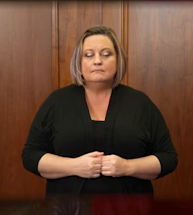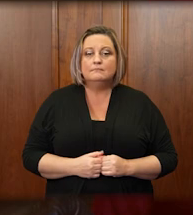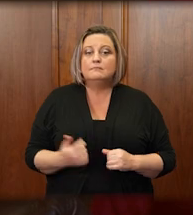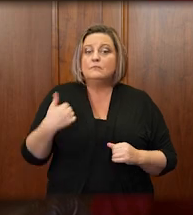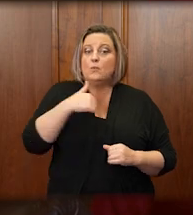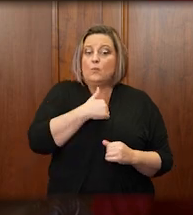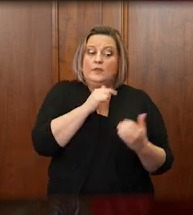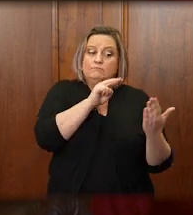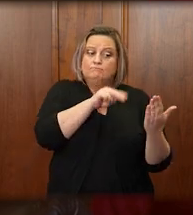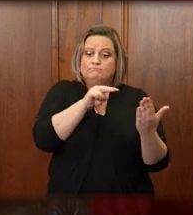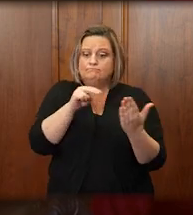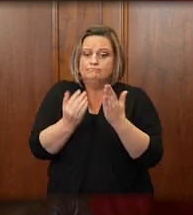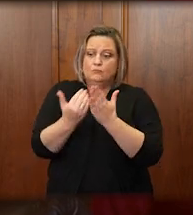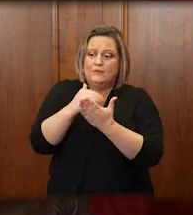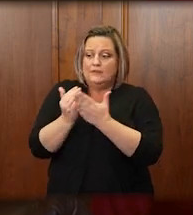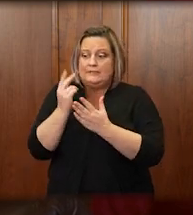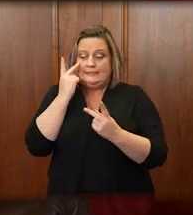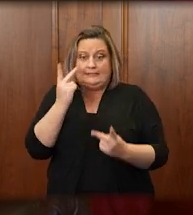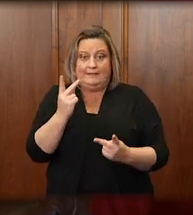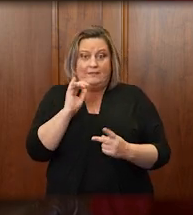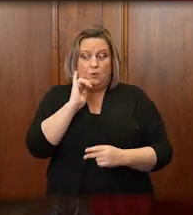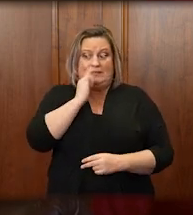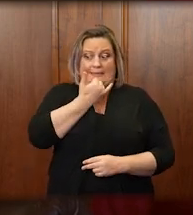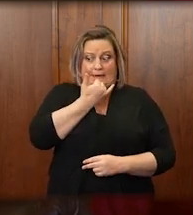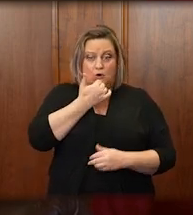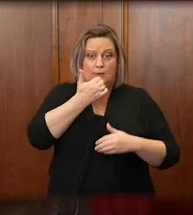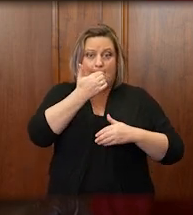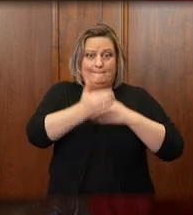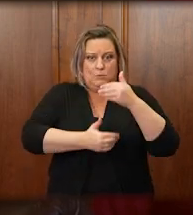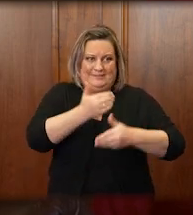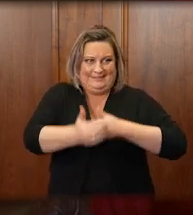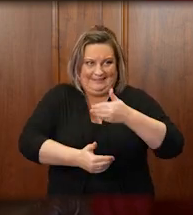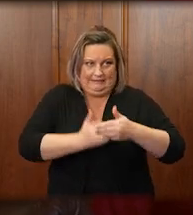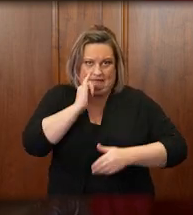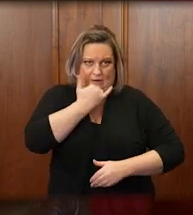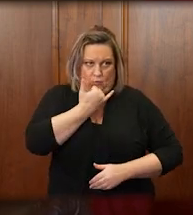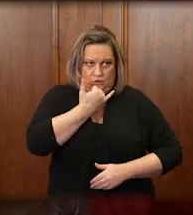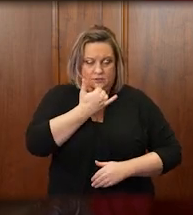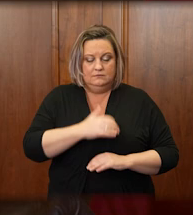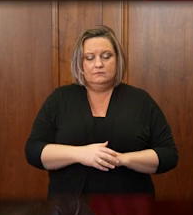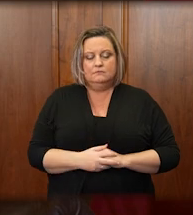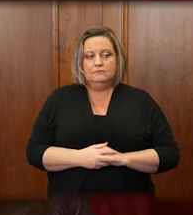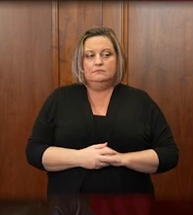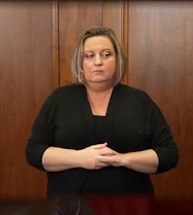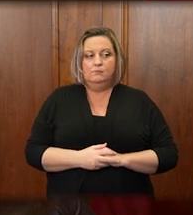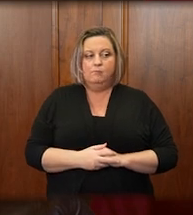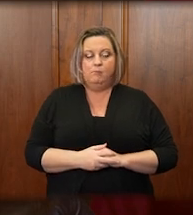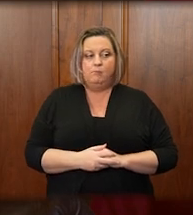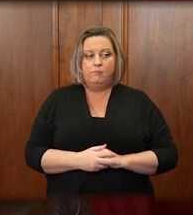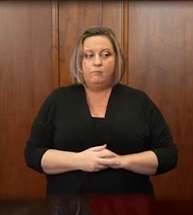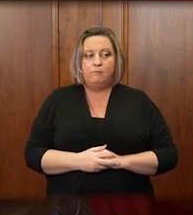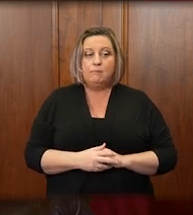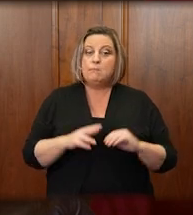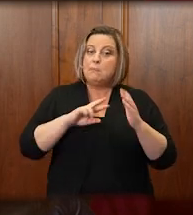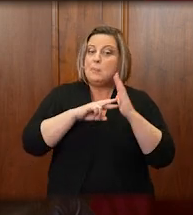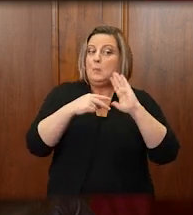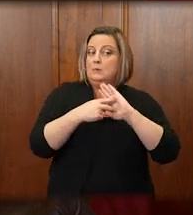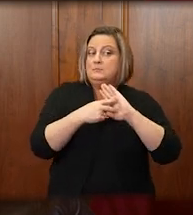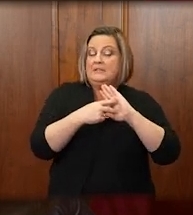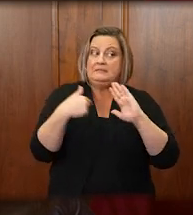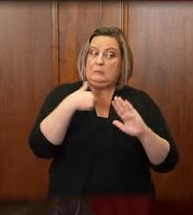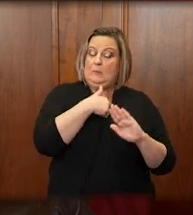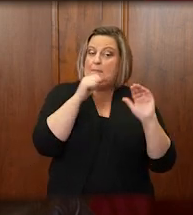looking for is whether there is reversible error in their proceedings. Practically, this has meant that we have been able to